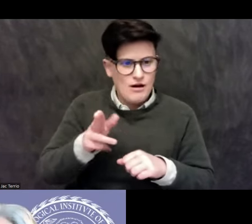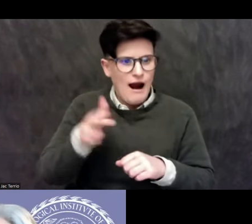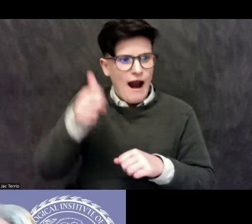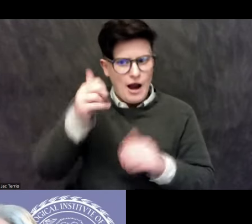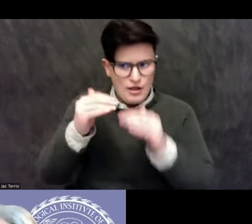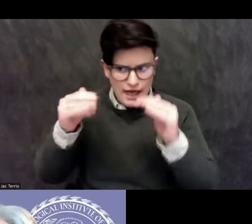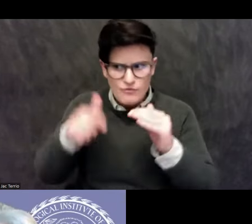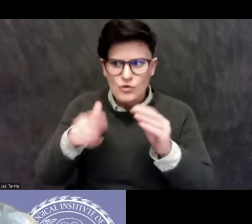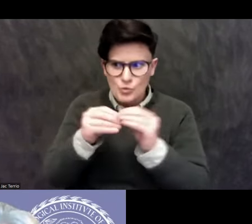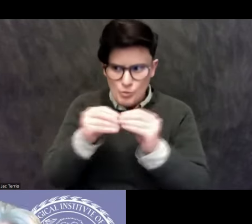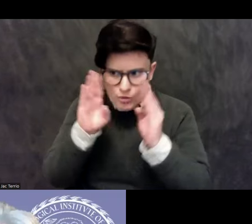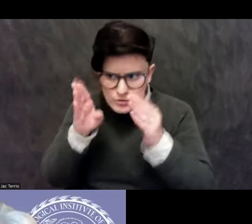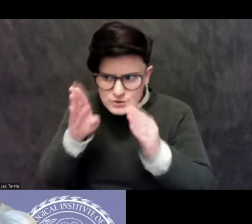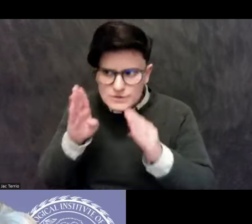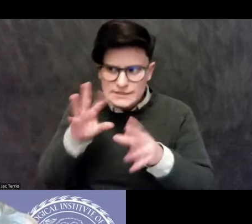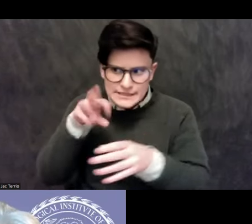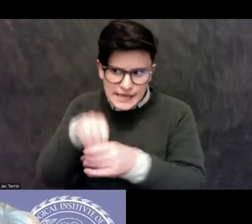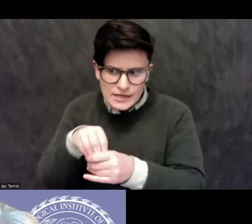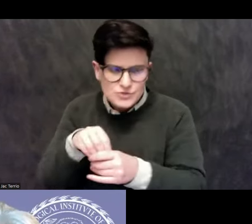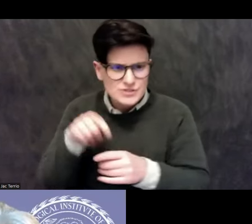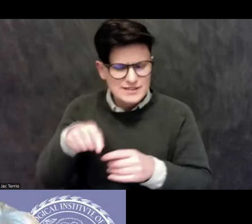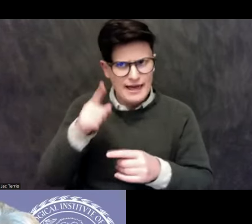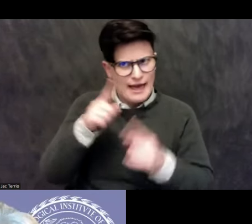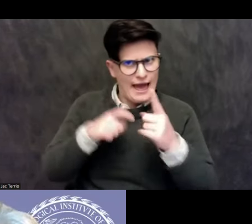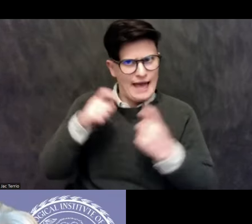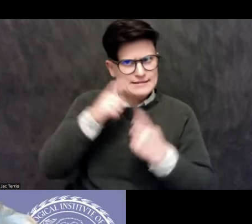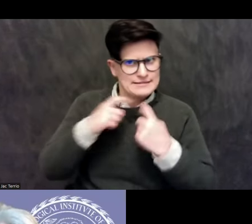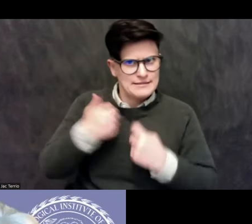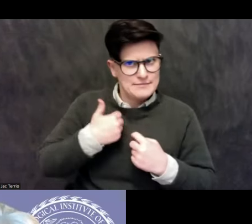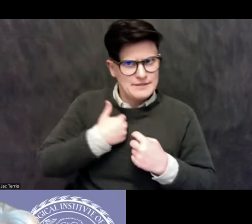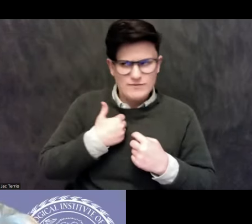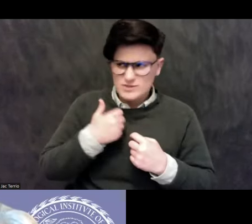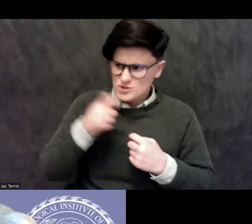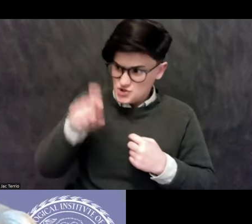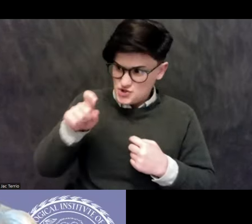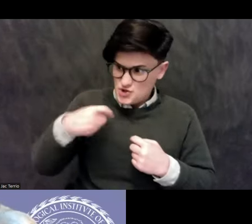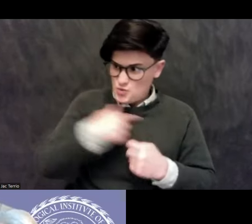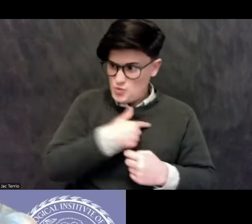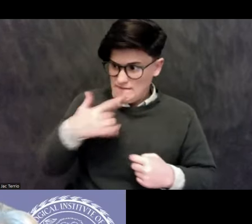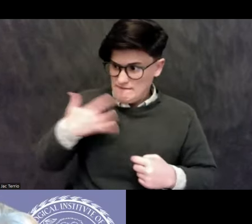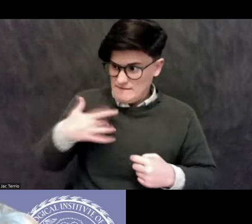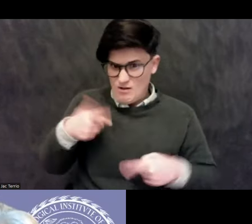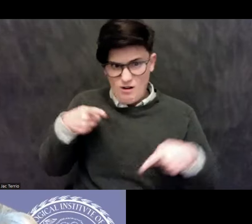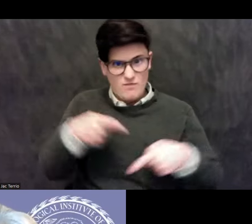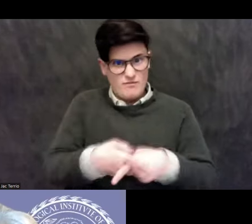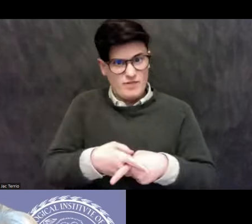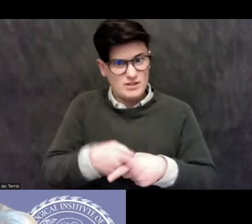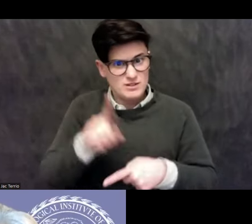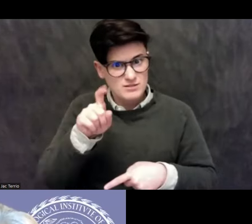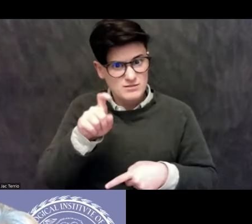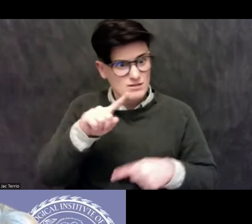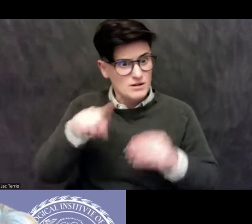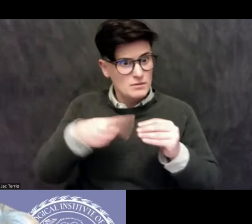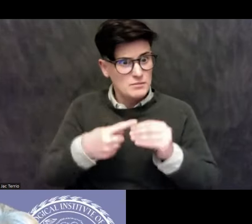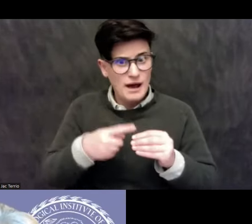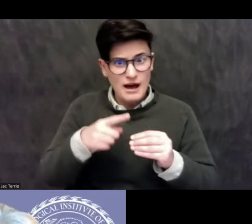And maybe that's because they're asking themselves this exact question, like, should we feel conflicted about this role in